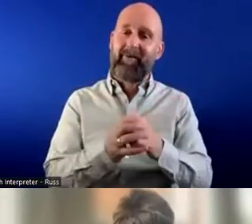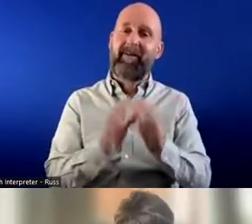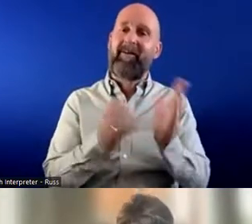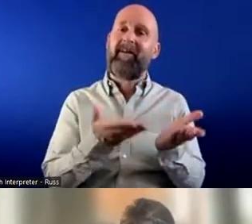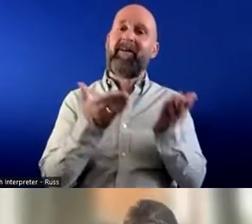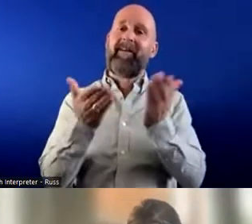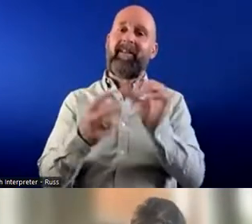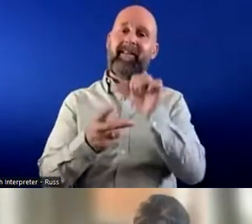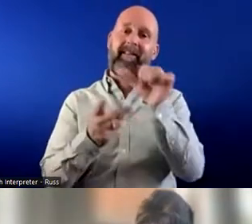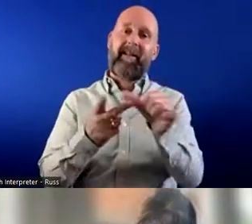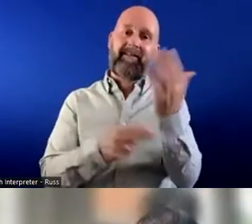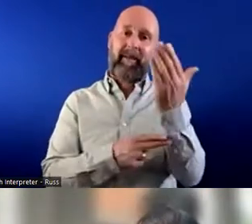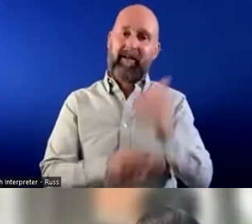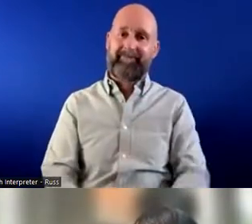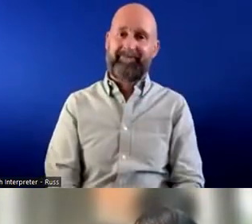over to the next speaker.